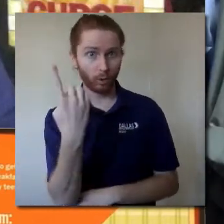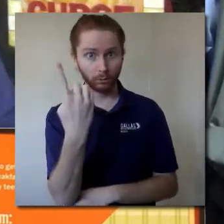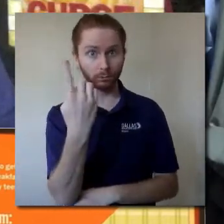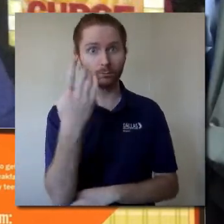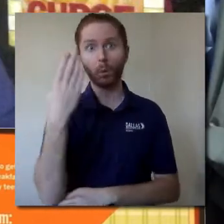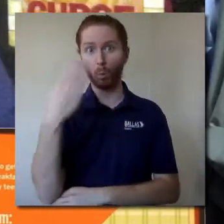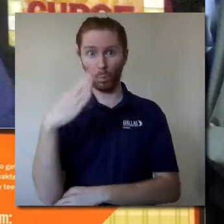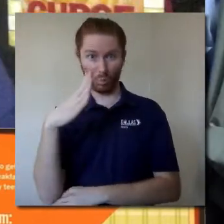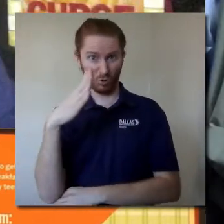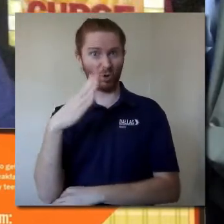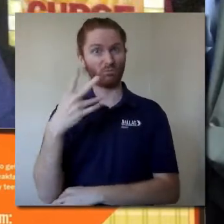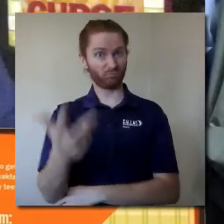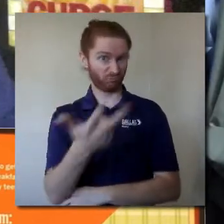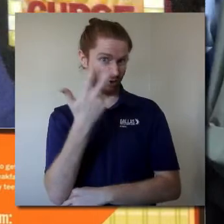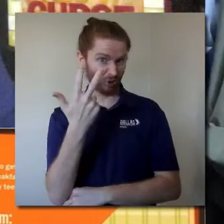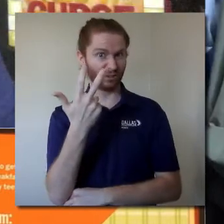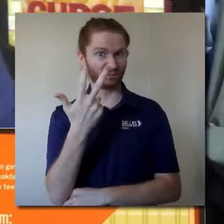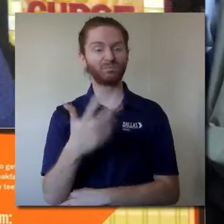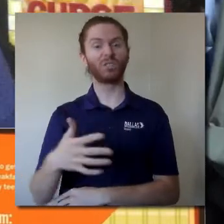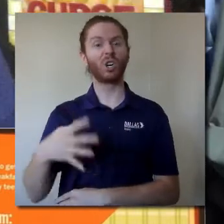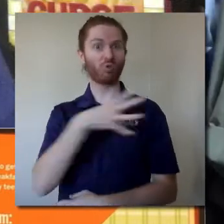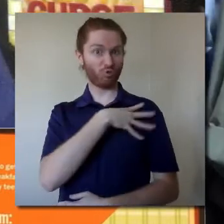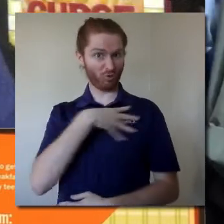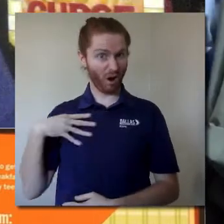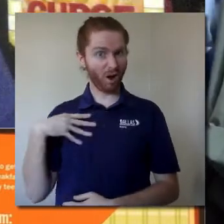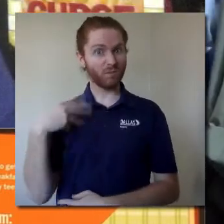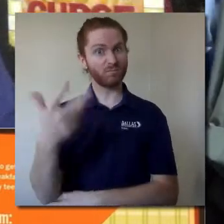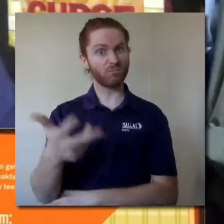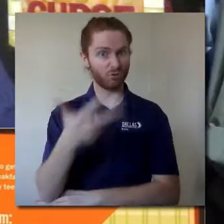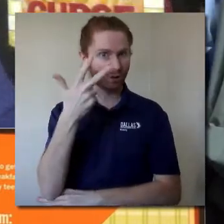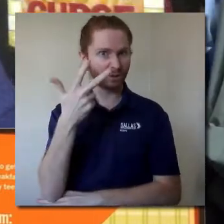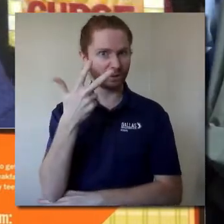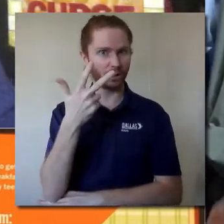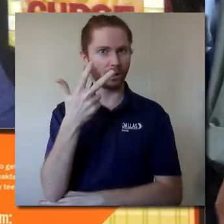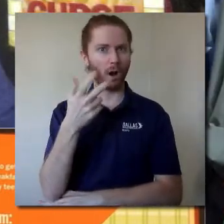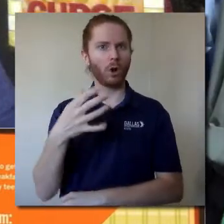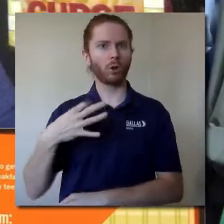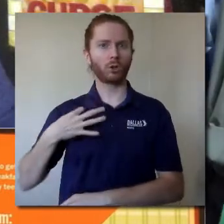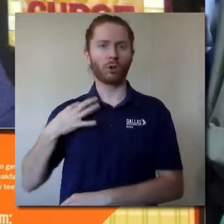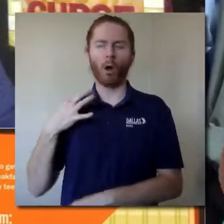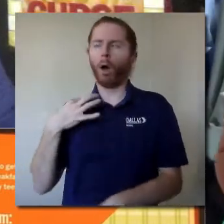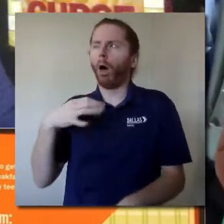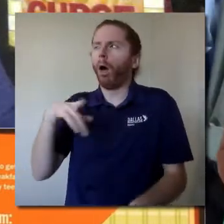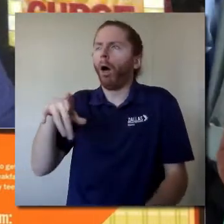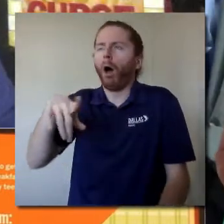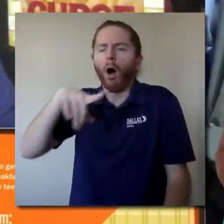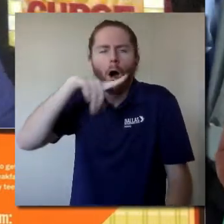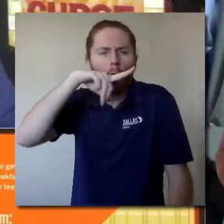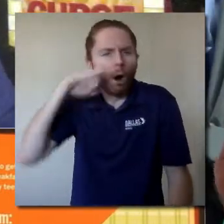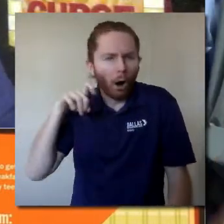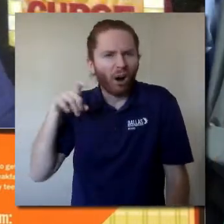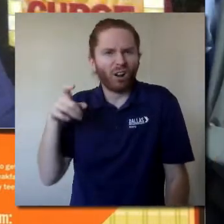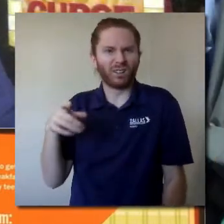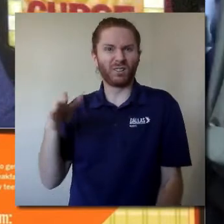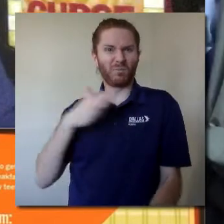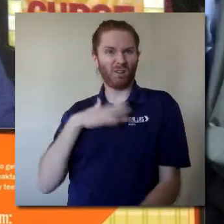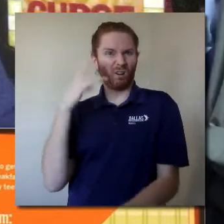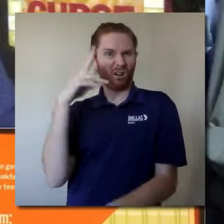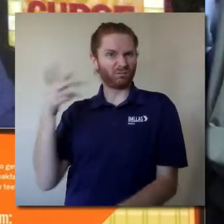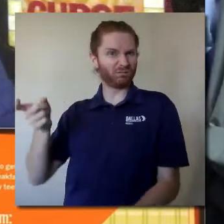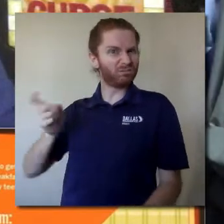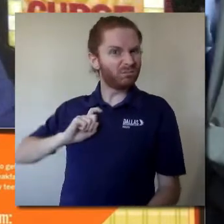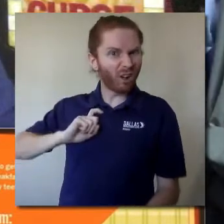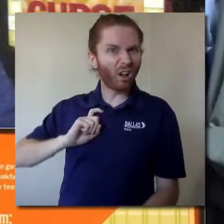three blue shirts, three striped shirts, and that one ugly plaid shirt my Uncle Zeno sent me.